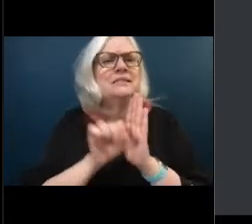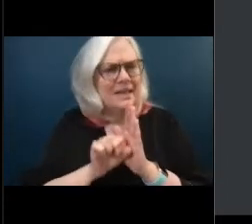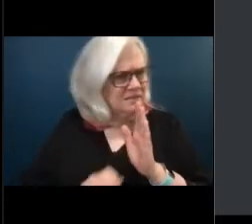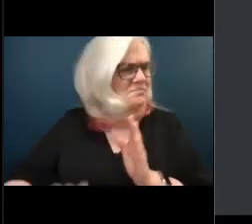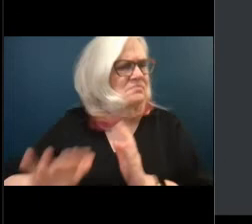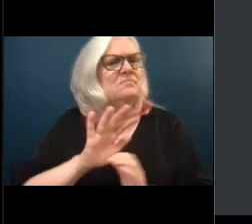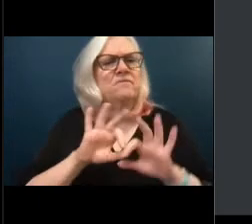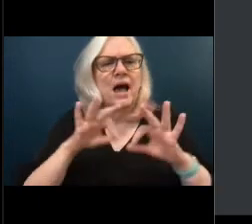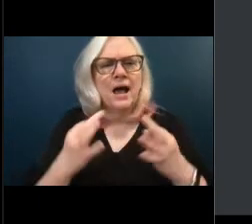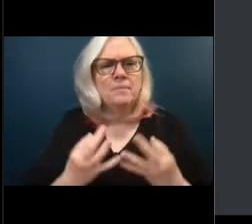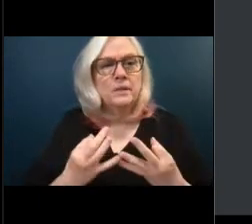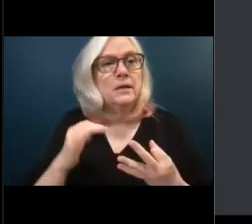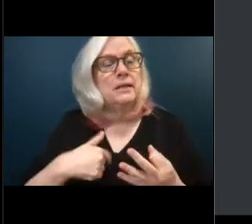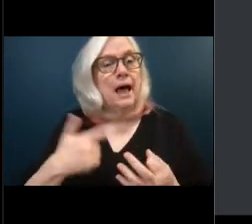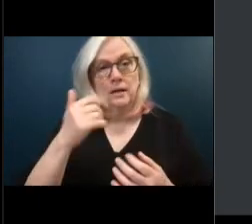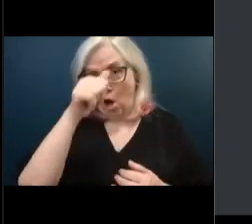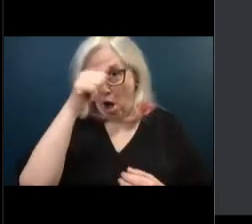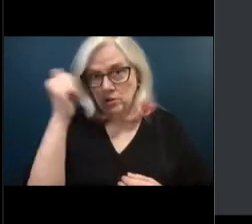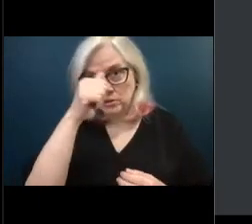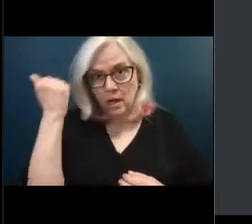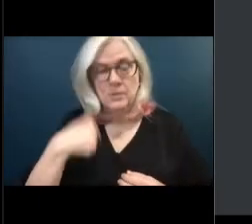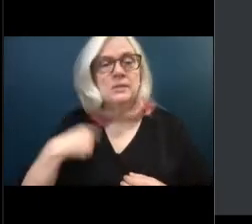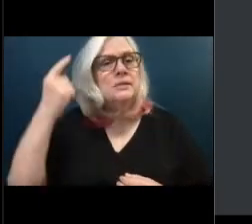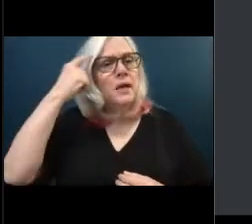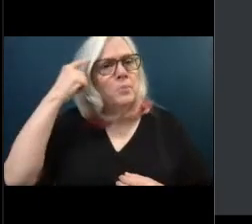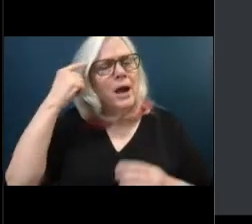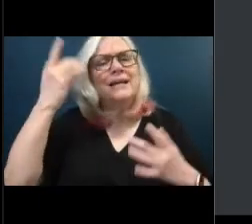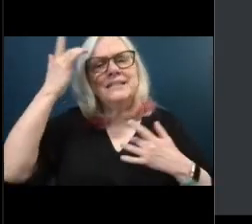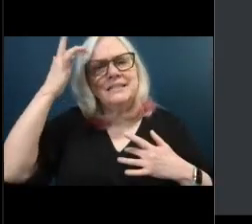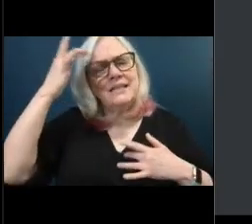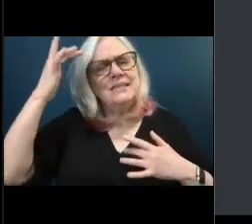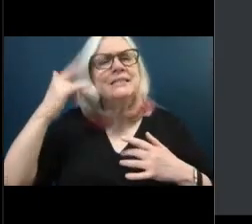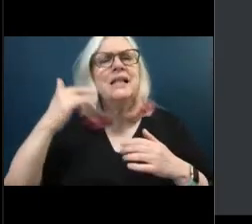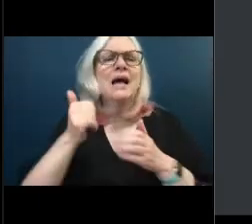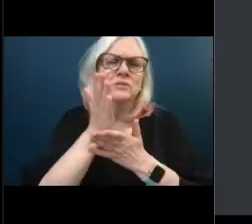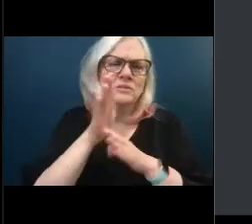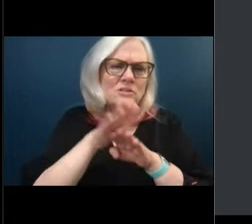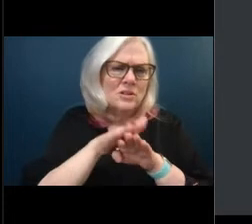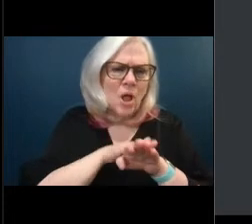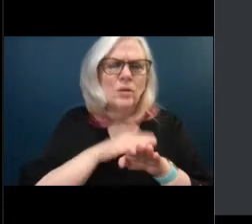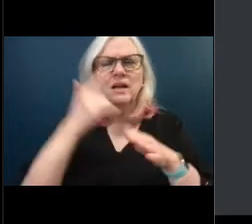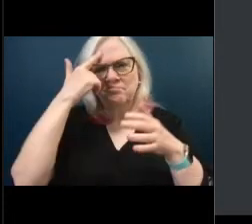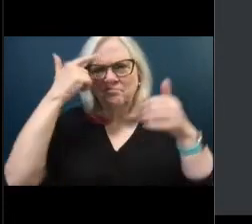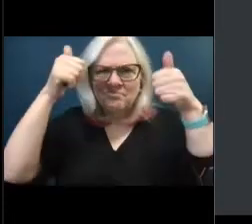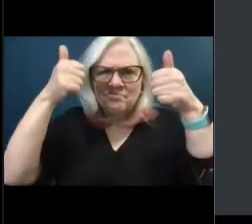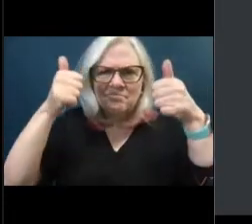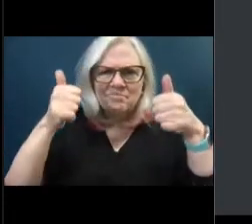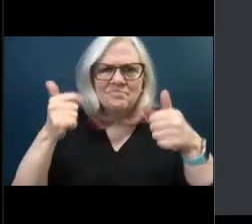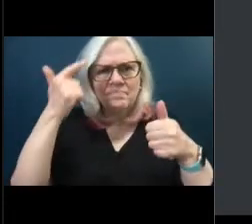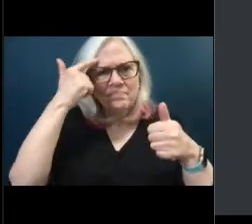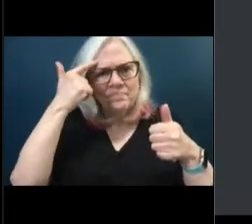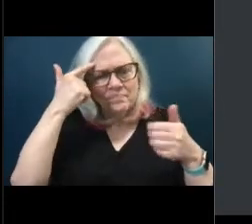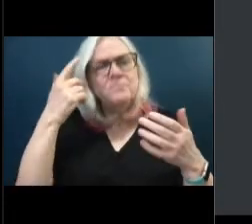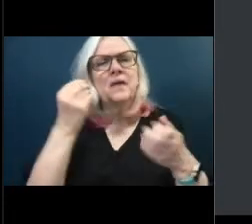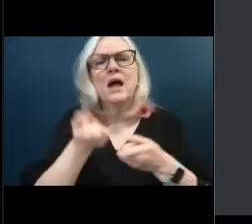disease is a progressive brain disease that slowly deteriorates brain cells, affecting one's reasoning skills and abilities to perform simple tasks,